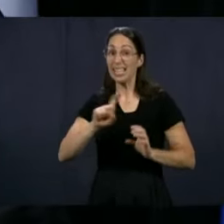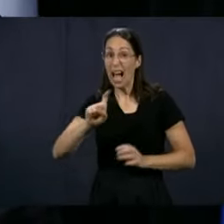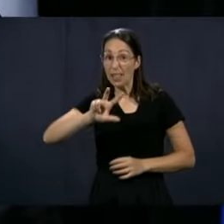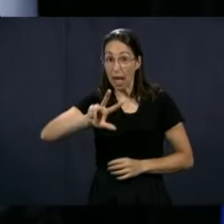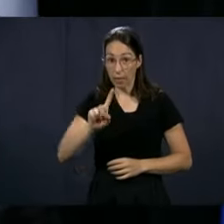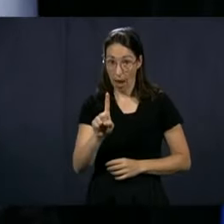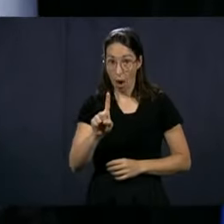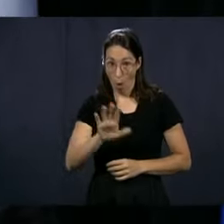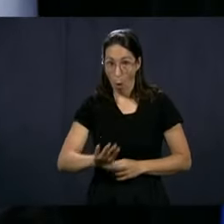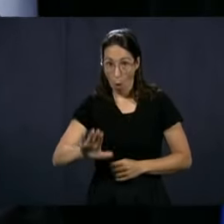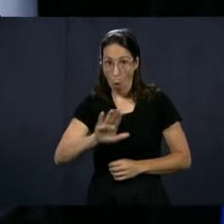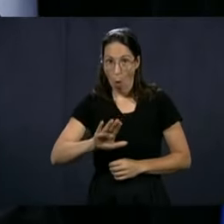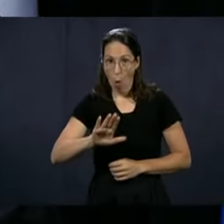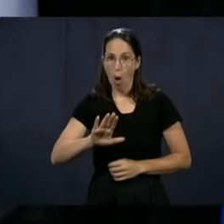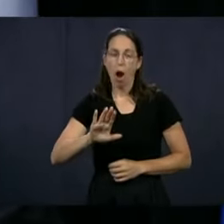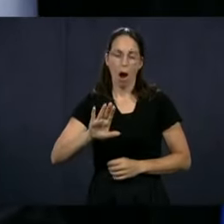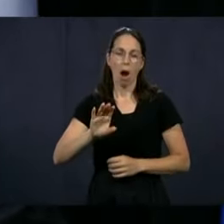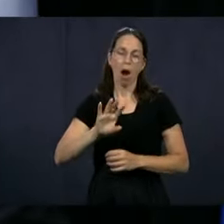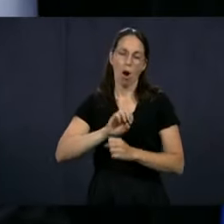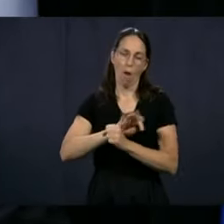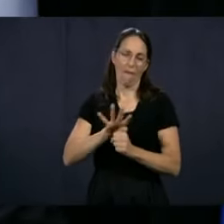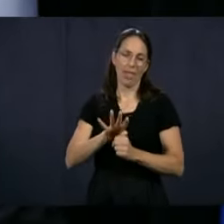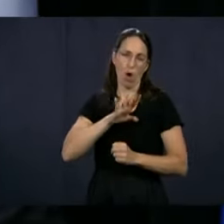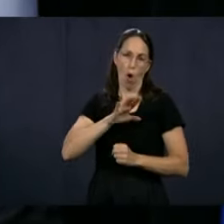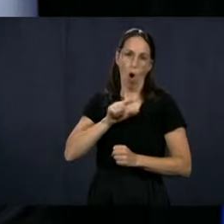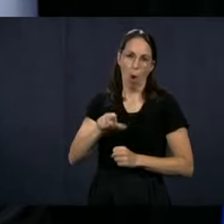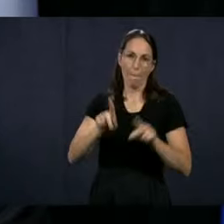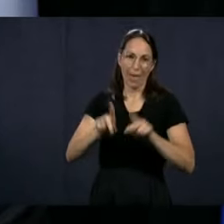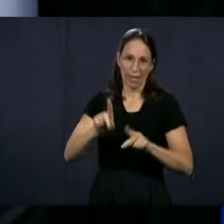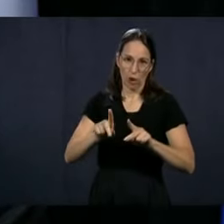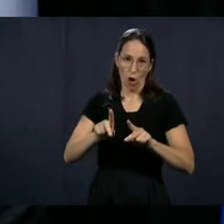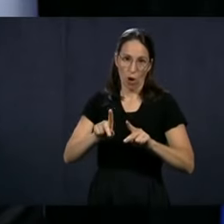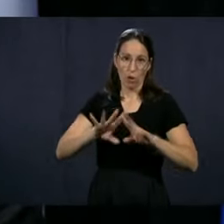131 are infected.